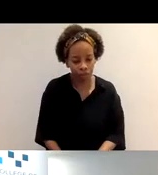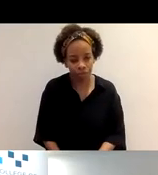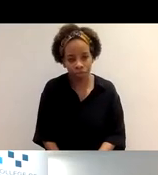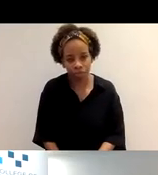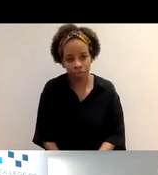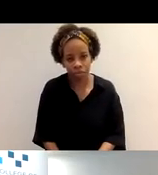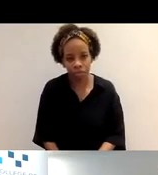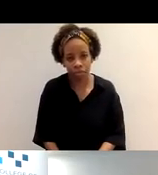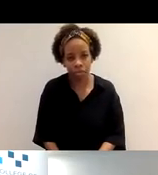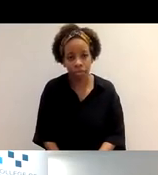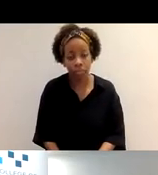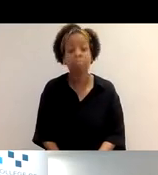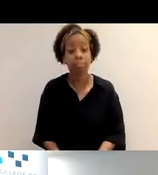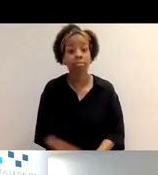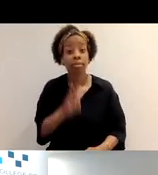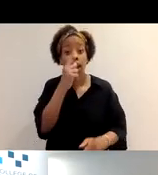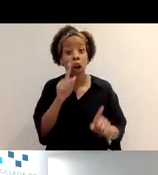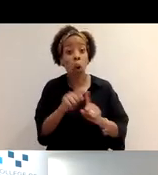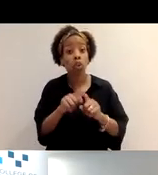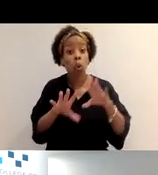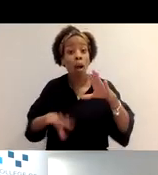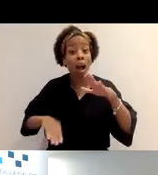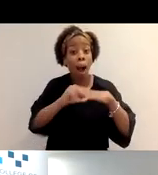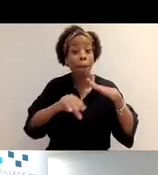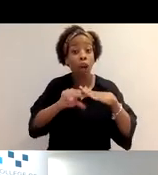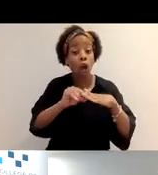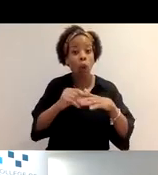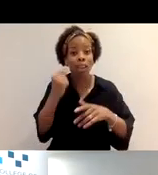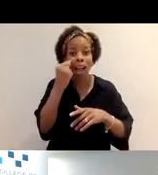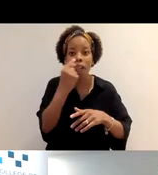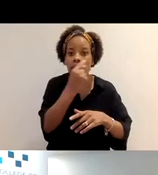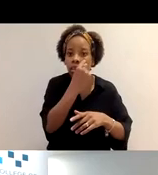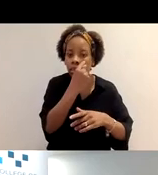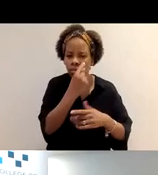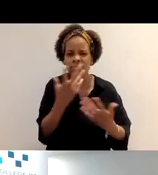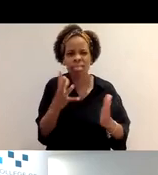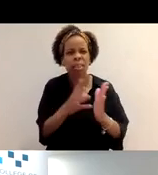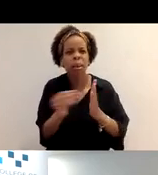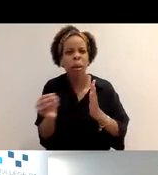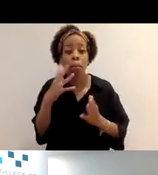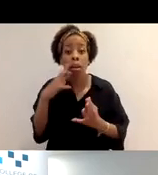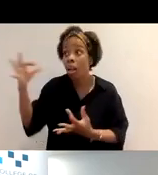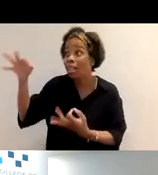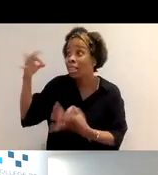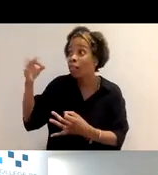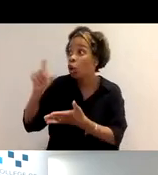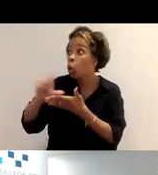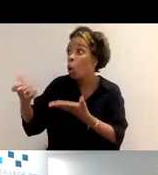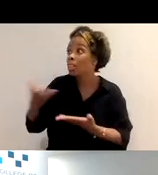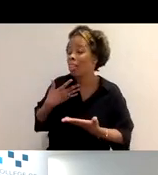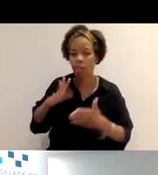You can also upload evidence. So if you've got maybe a kind of a certificate, you can either